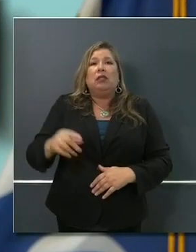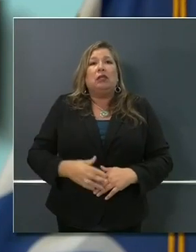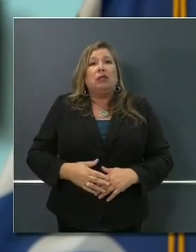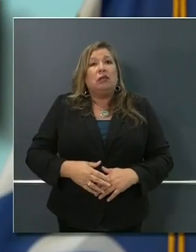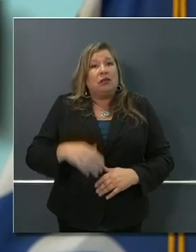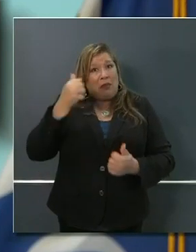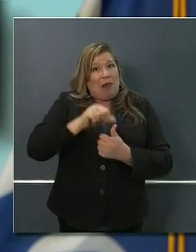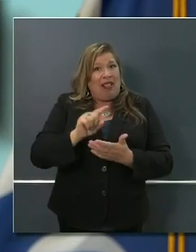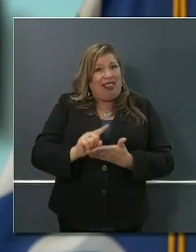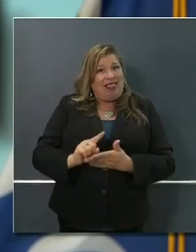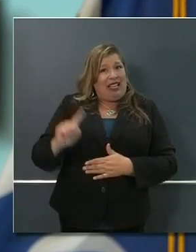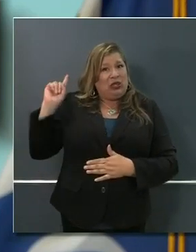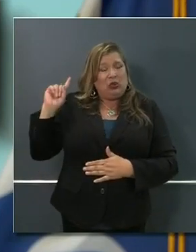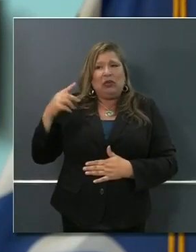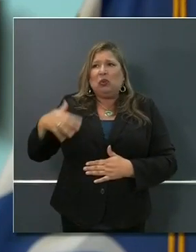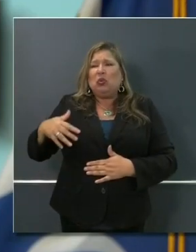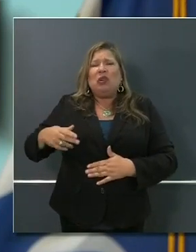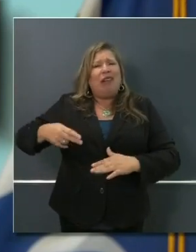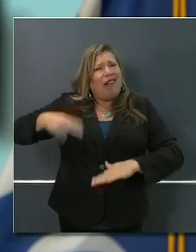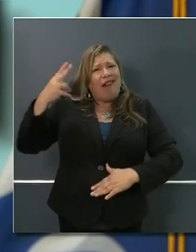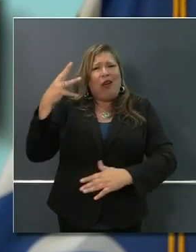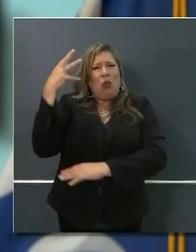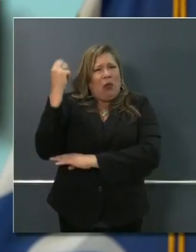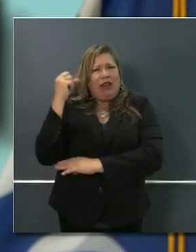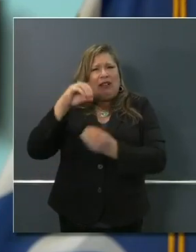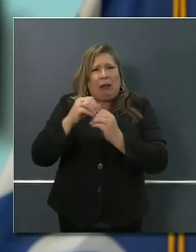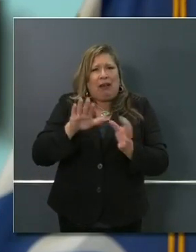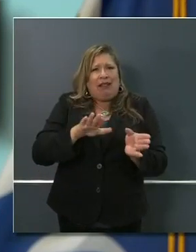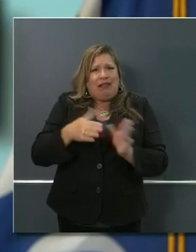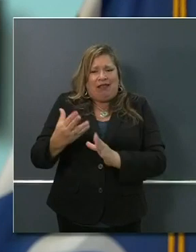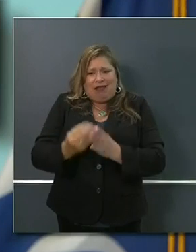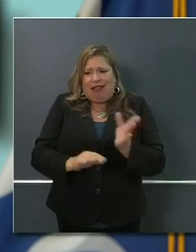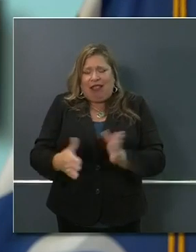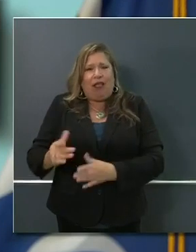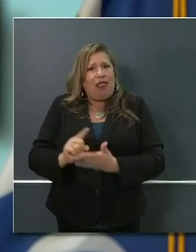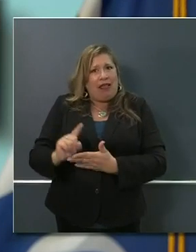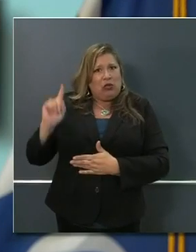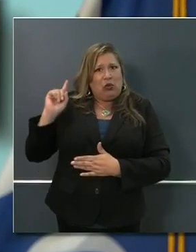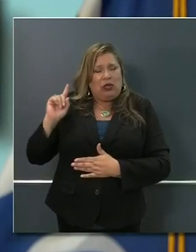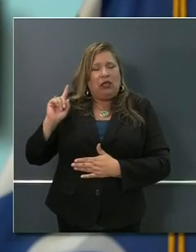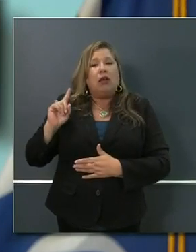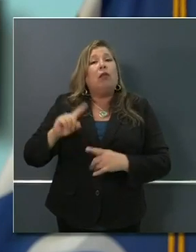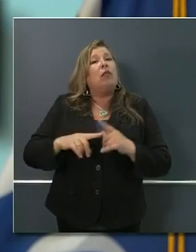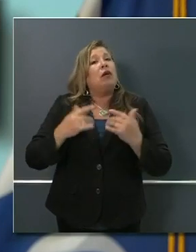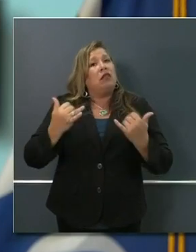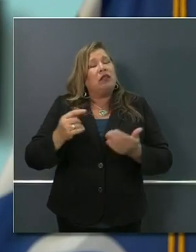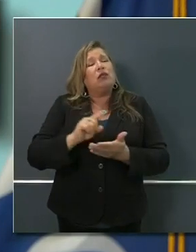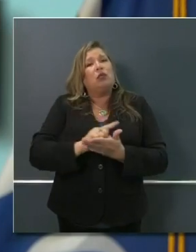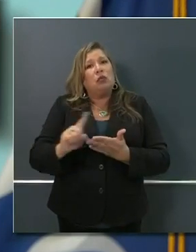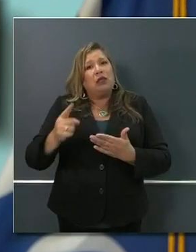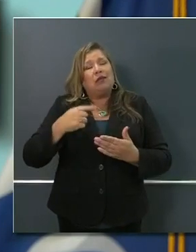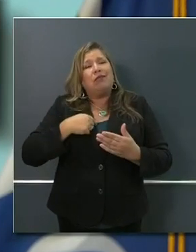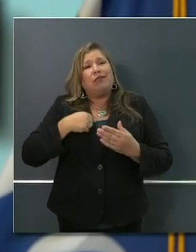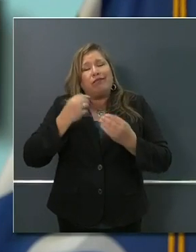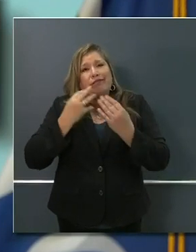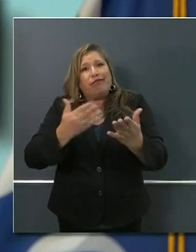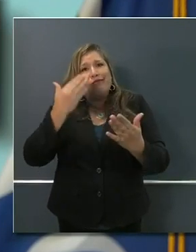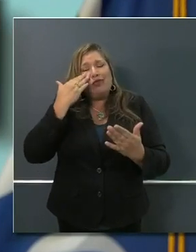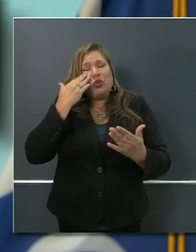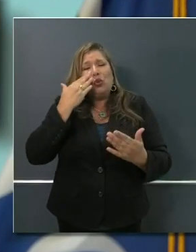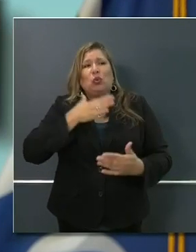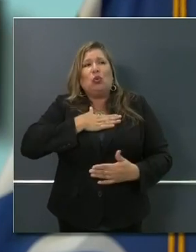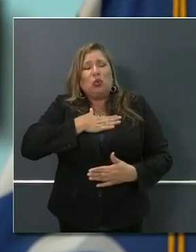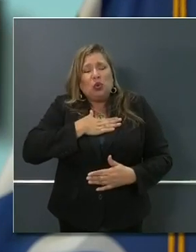deaths in the state of California. I began this week by announcing that, tragically, we had lost 45